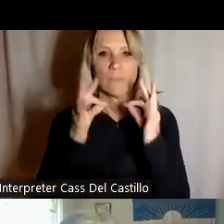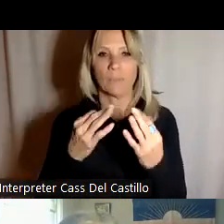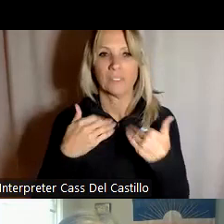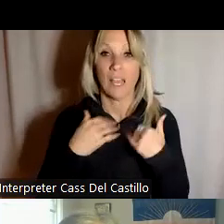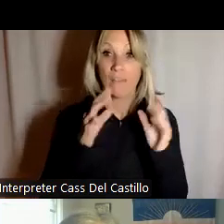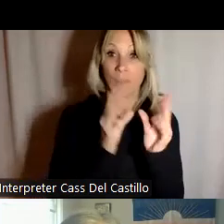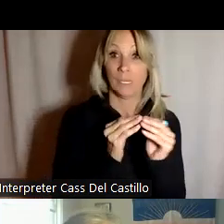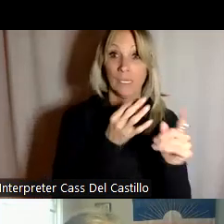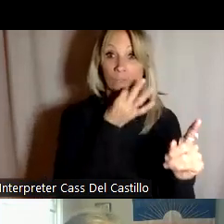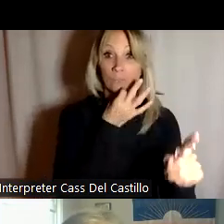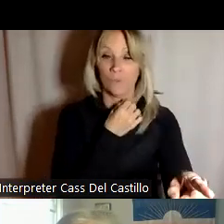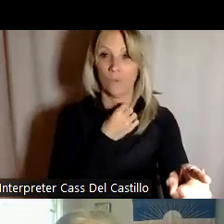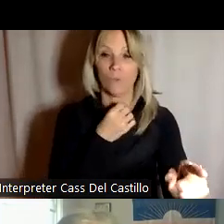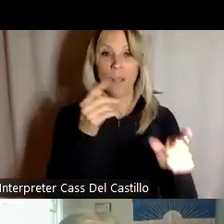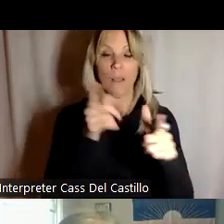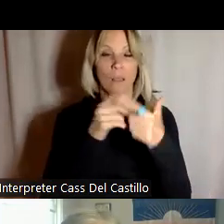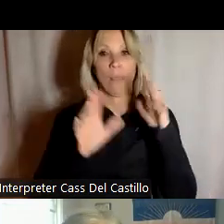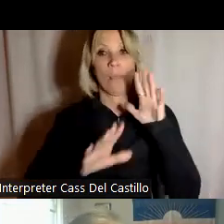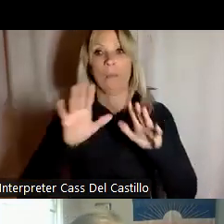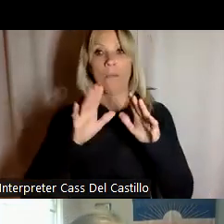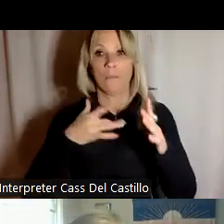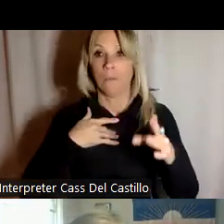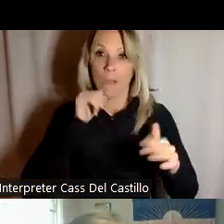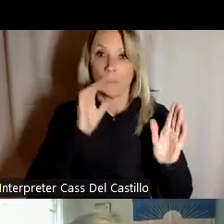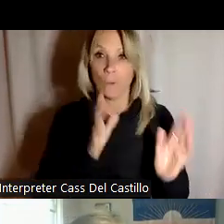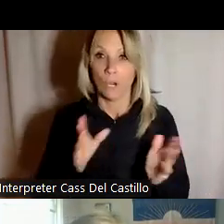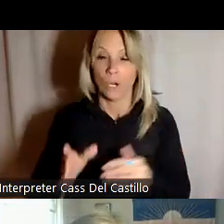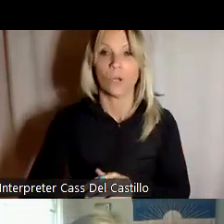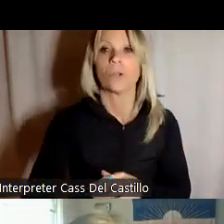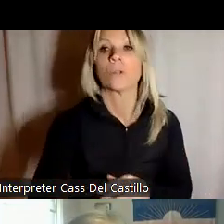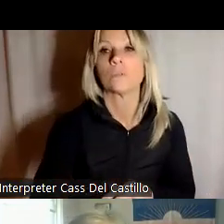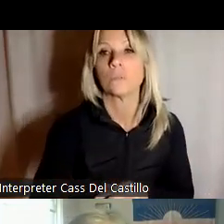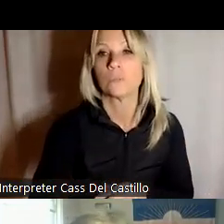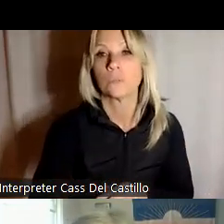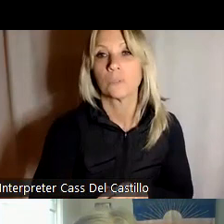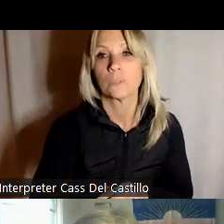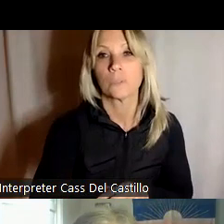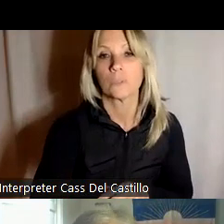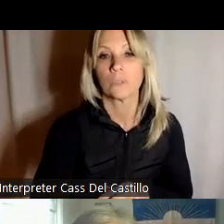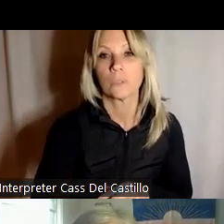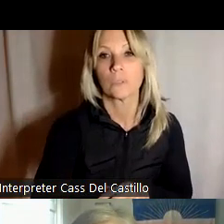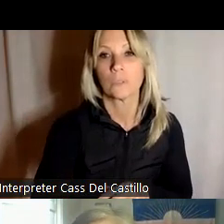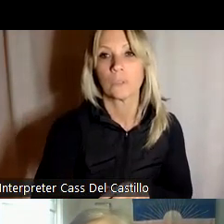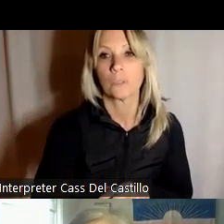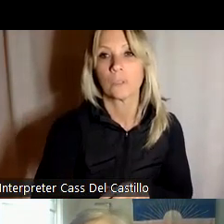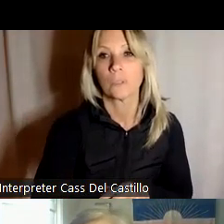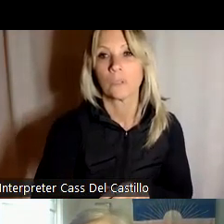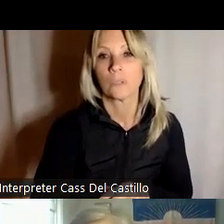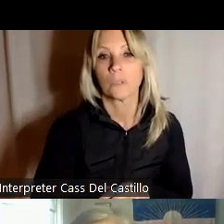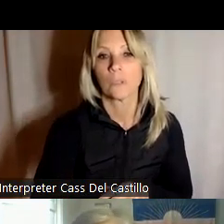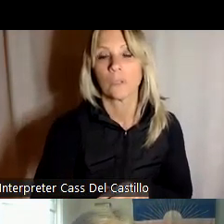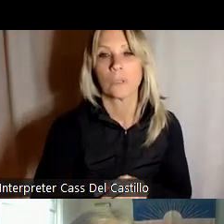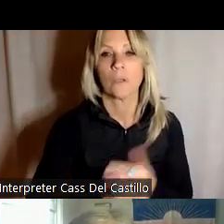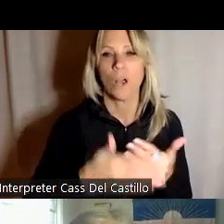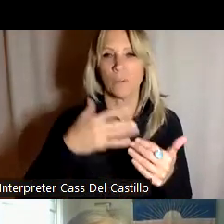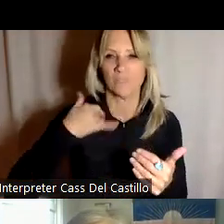and they feel really unprepared and almost and i don't know if anyone who's ever felt this way it almost just feels unfair